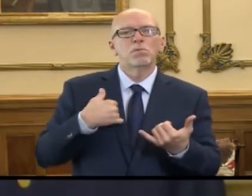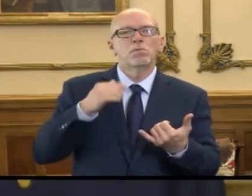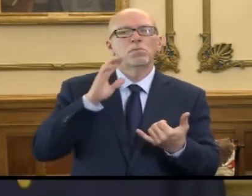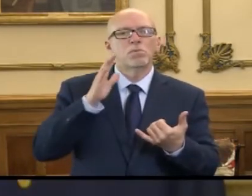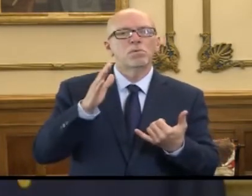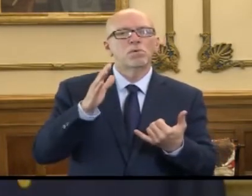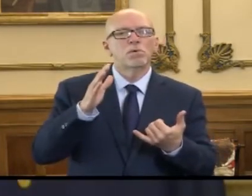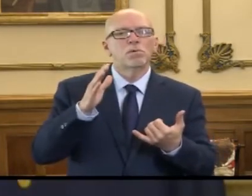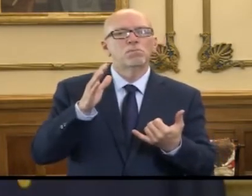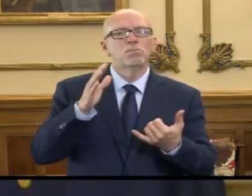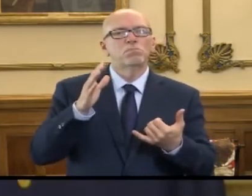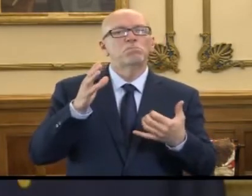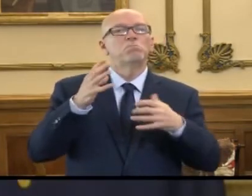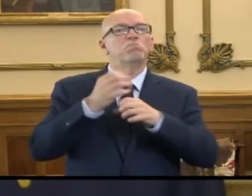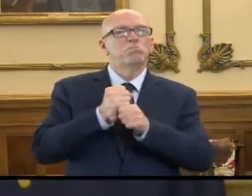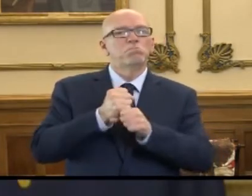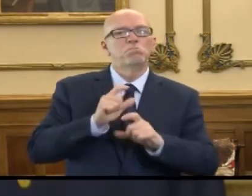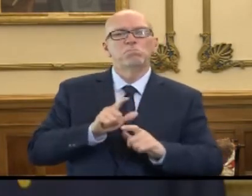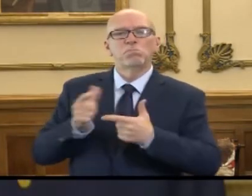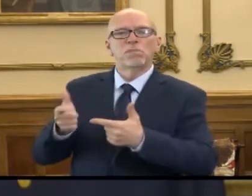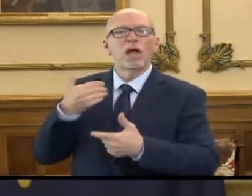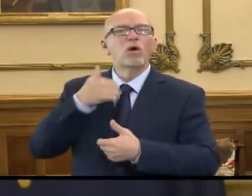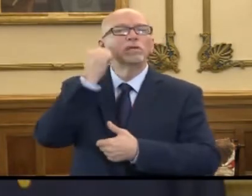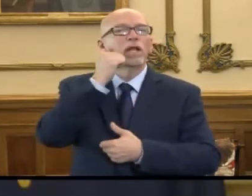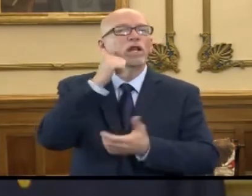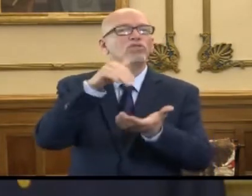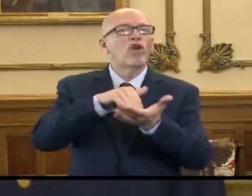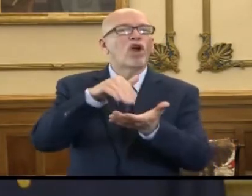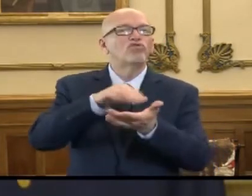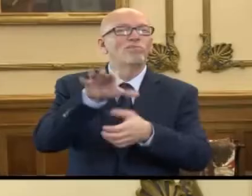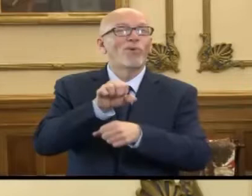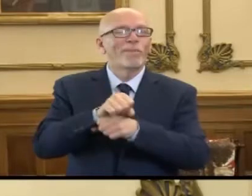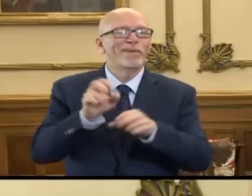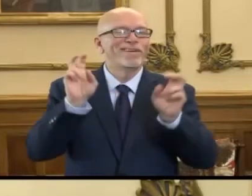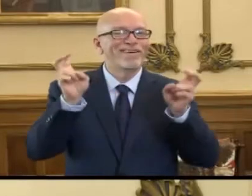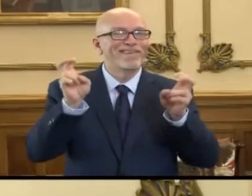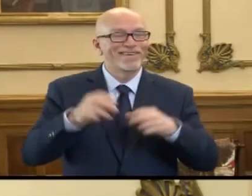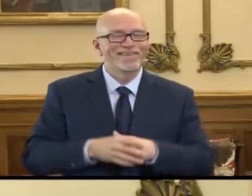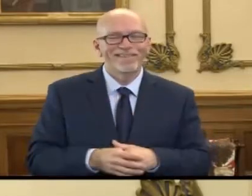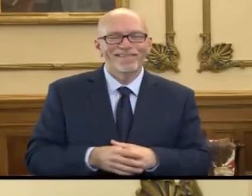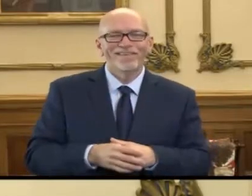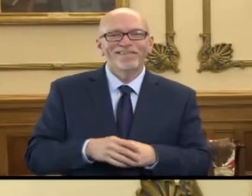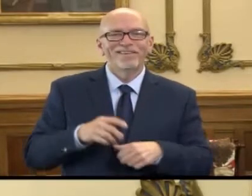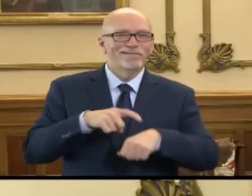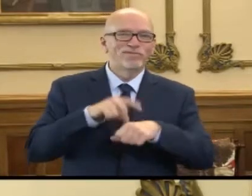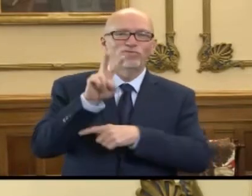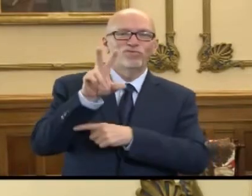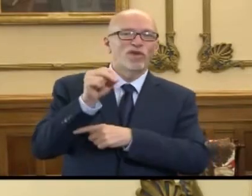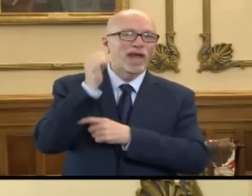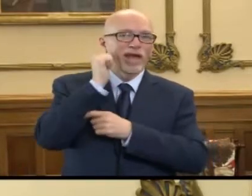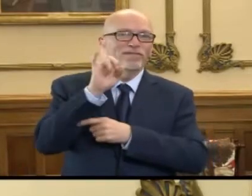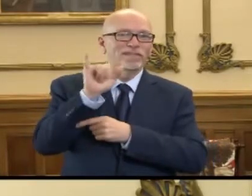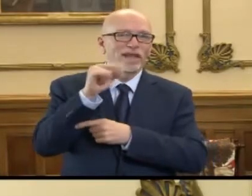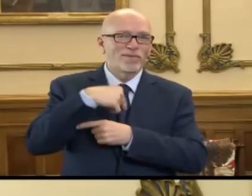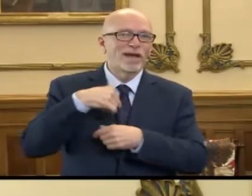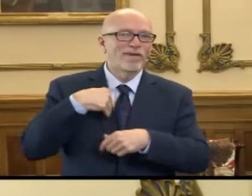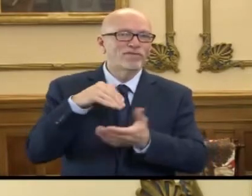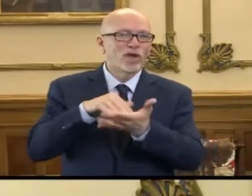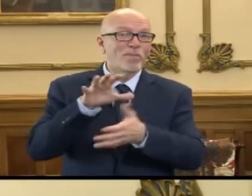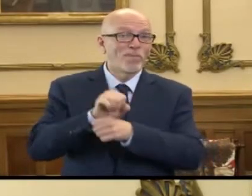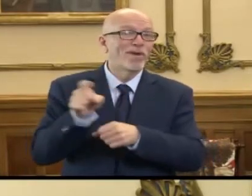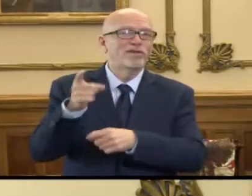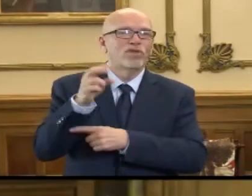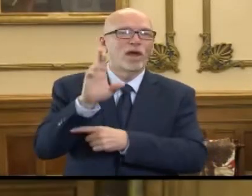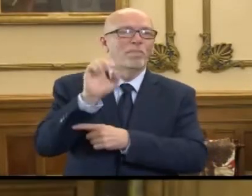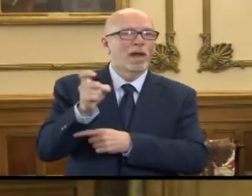Indiana's daily doctor's appointment, I guess you could say, about 2.30 every day. And we'll hear from Dr. Box at the